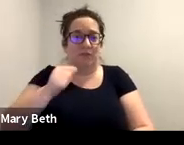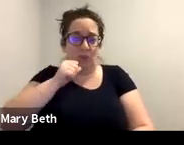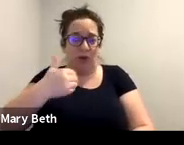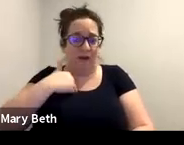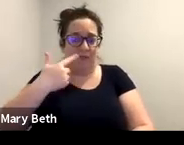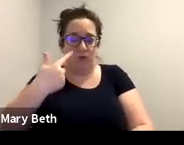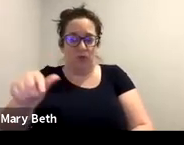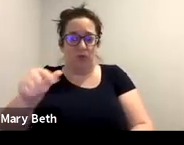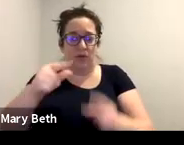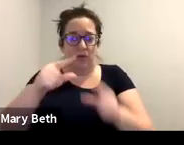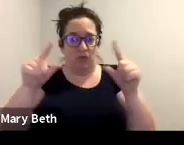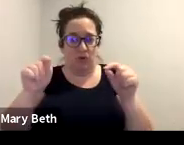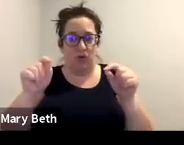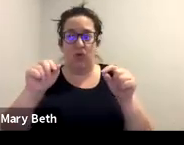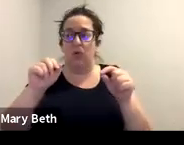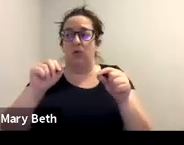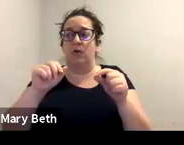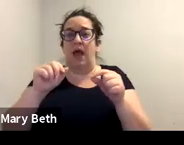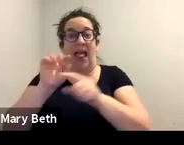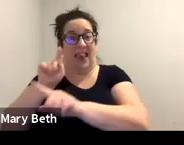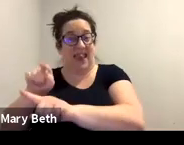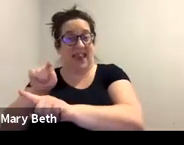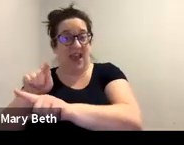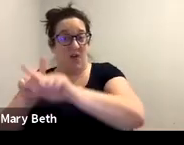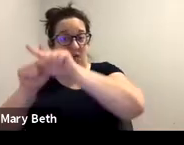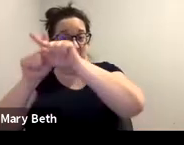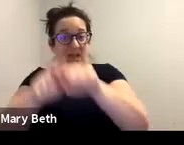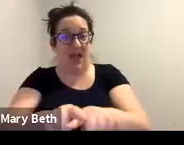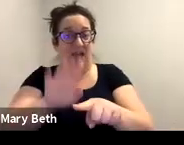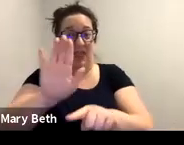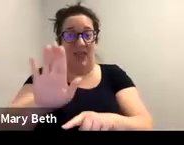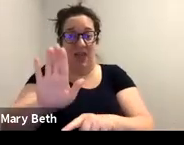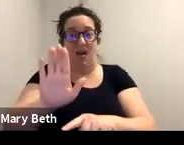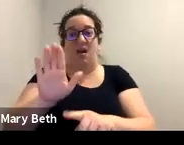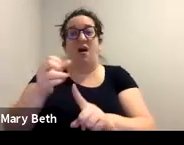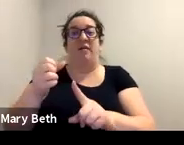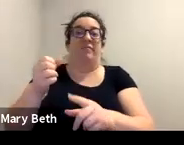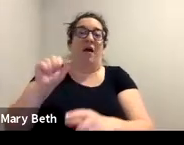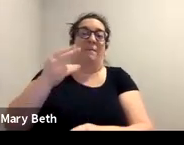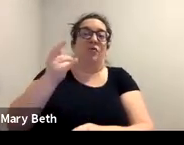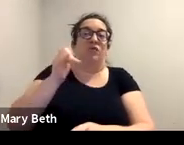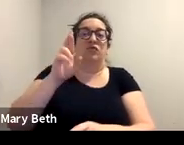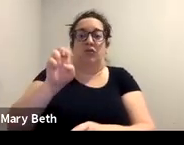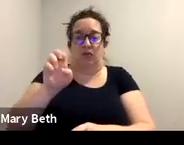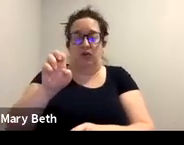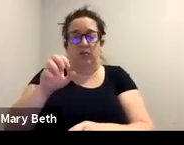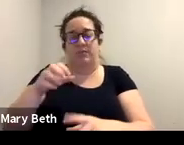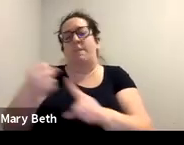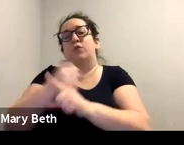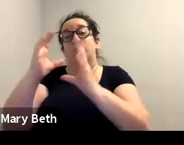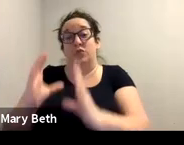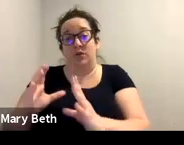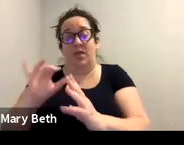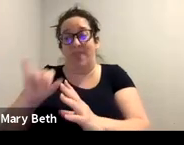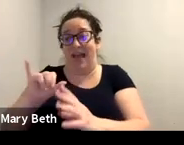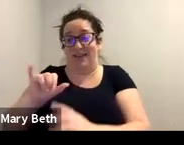is reliant on their abuser for immigration status, meaning maybe they came in on a fiance visa or they're here on a conditional